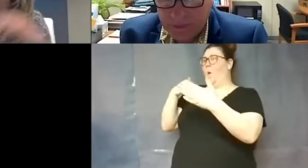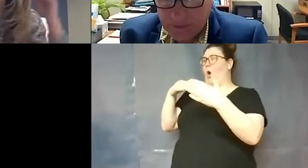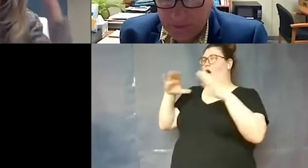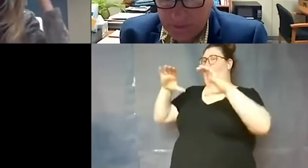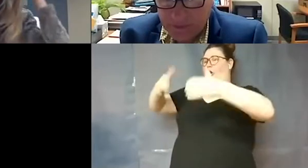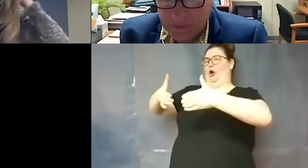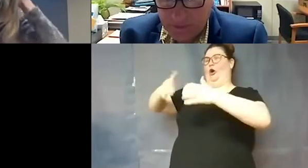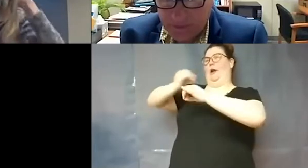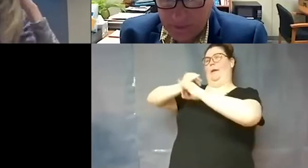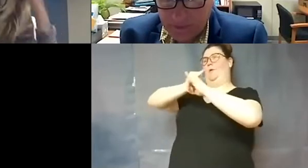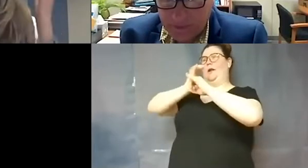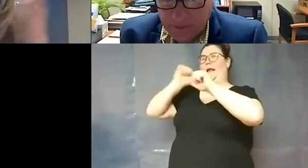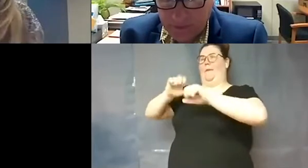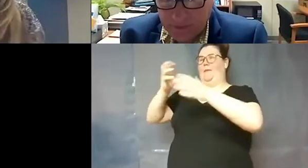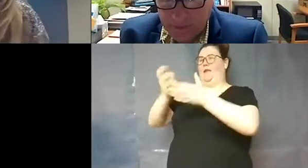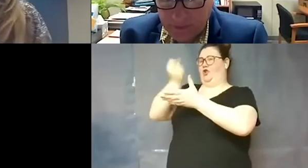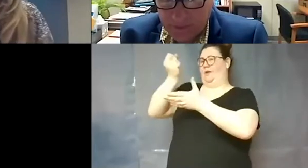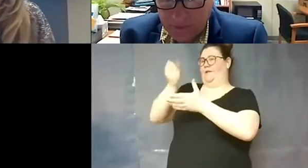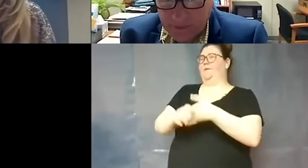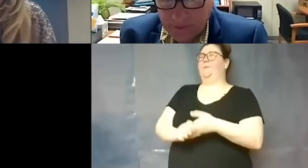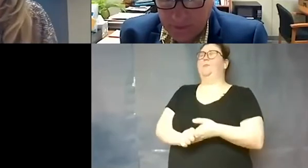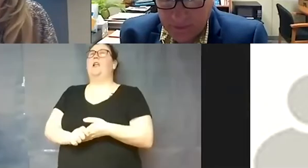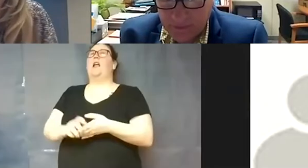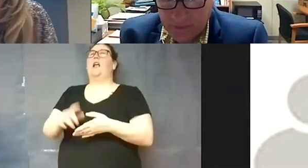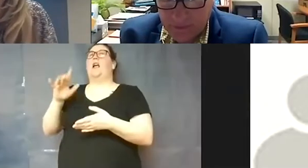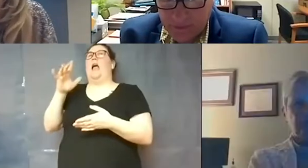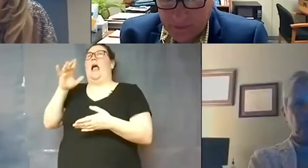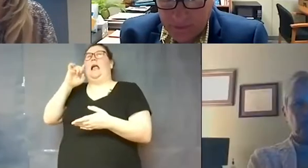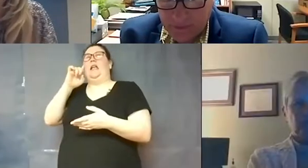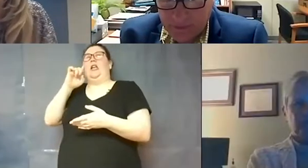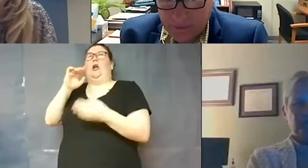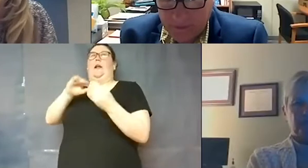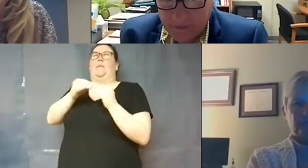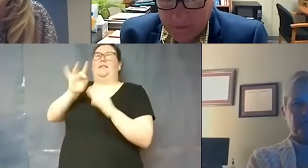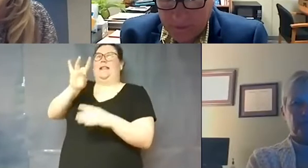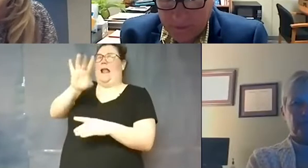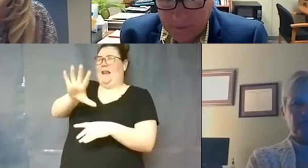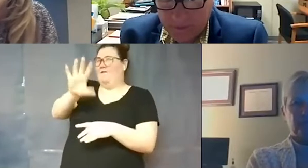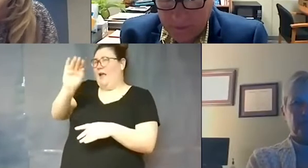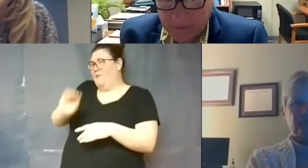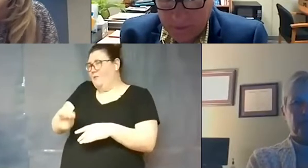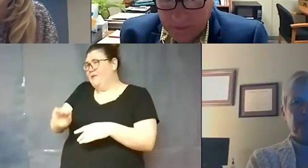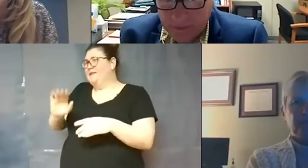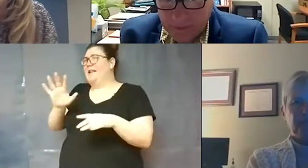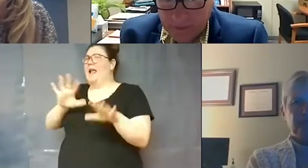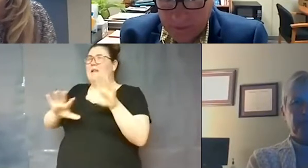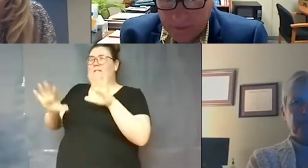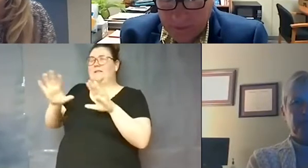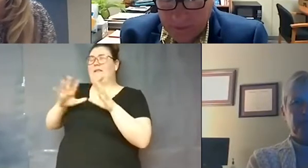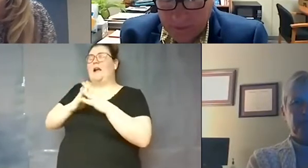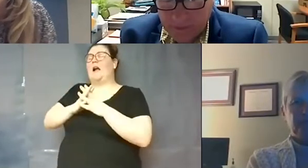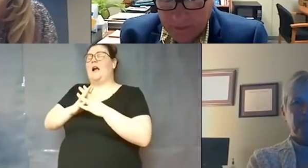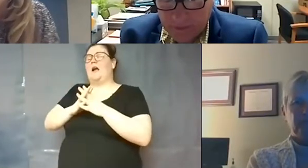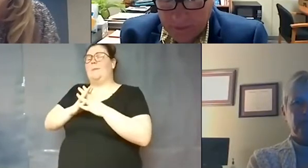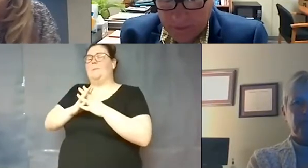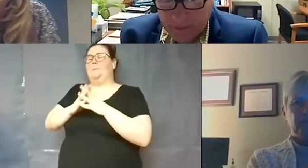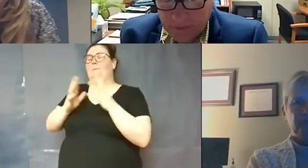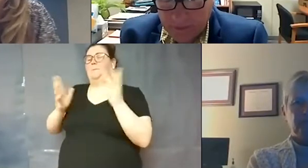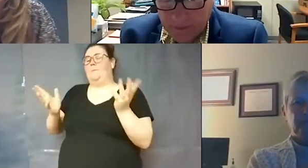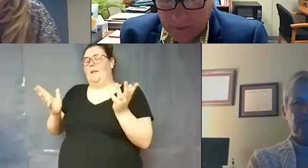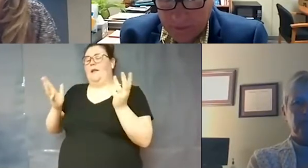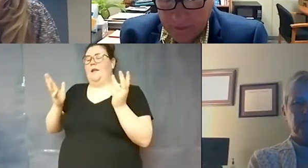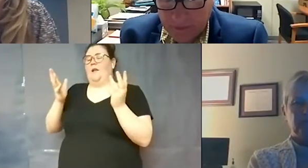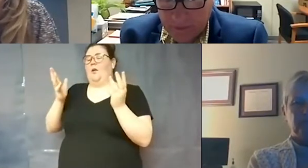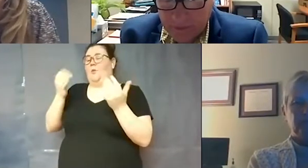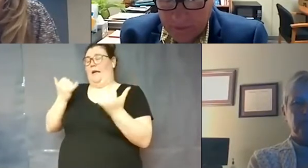um that and now you know i hear numbers of 85 percent thrown around um and and uh know right now